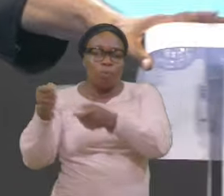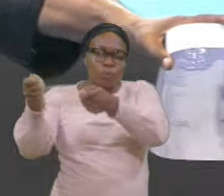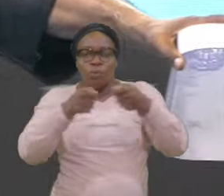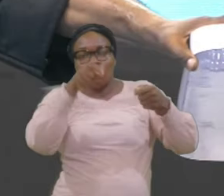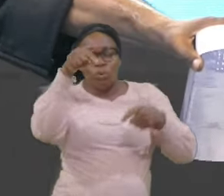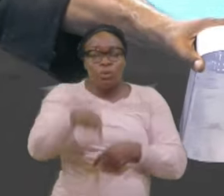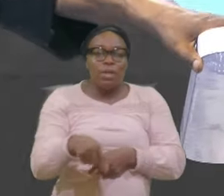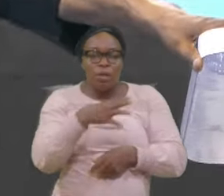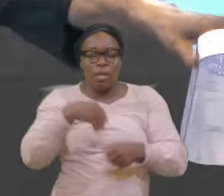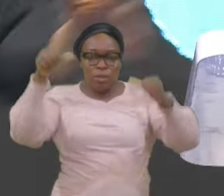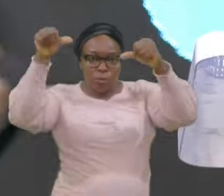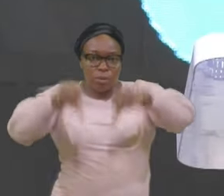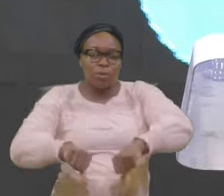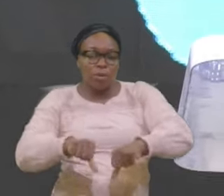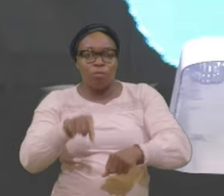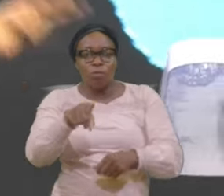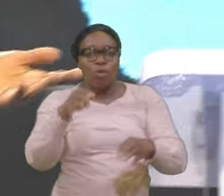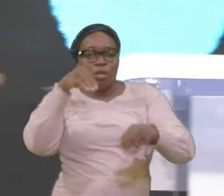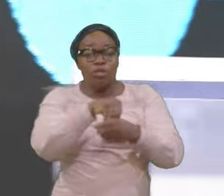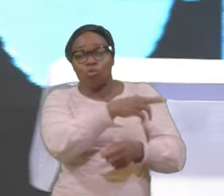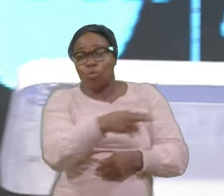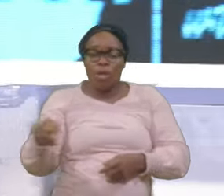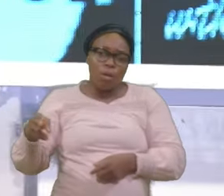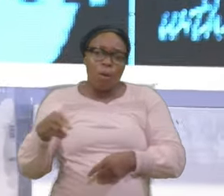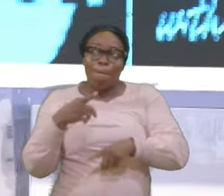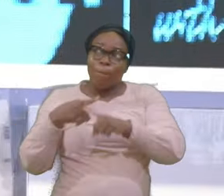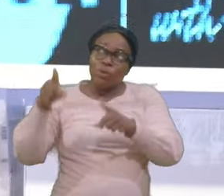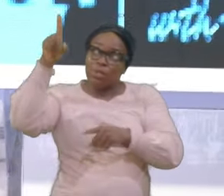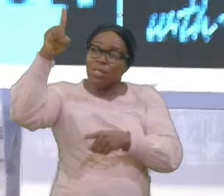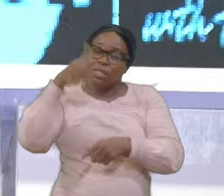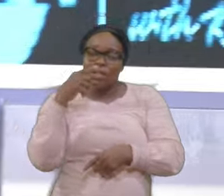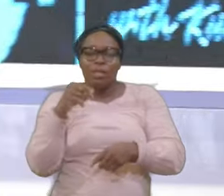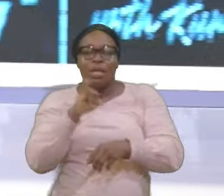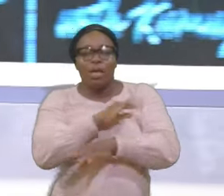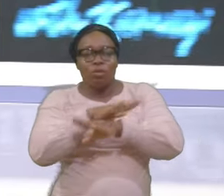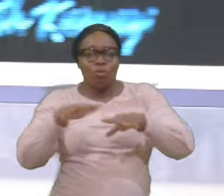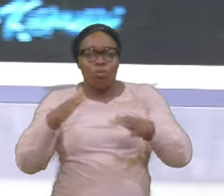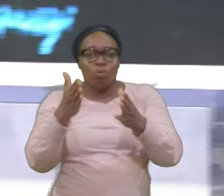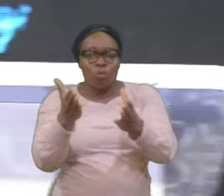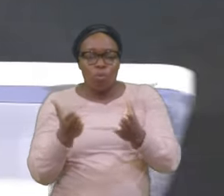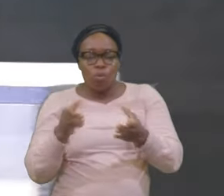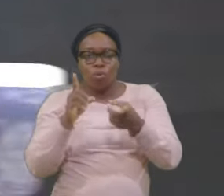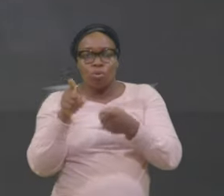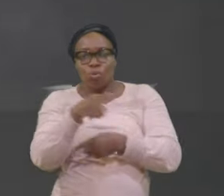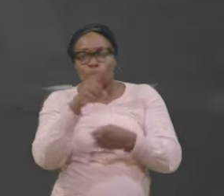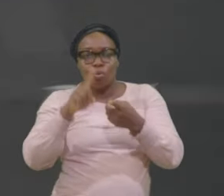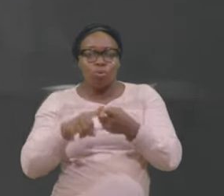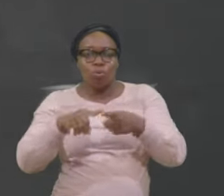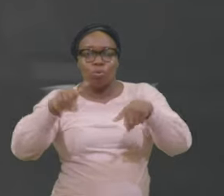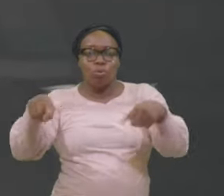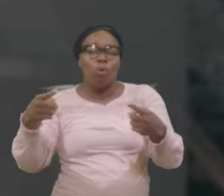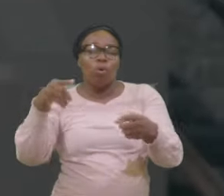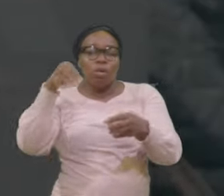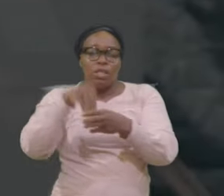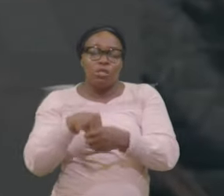down And throwing you away He says I have no pleasure In the days of him that